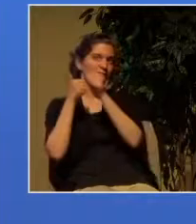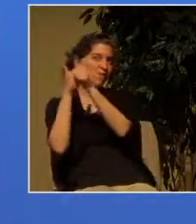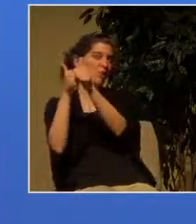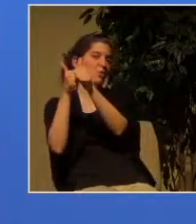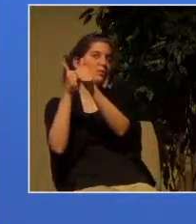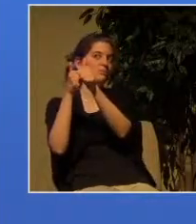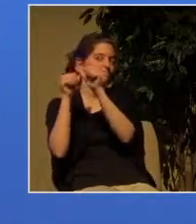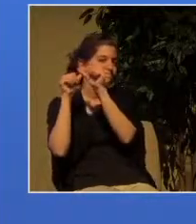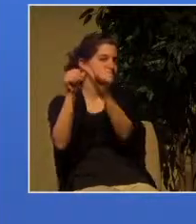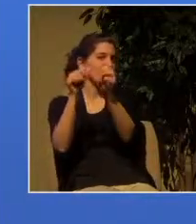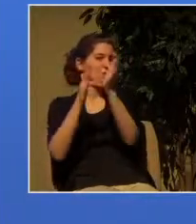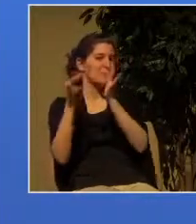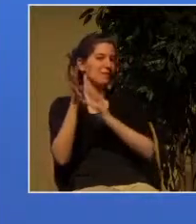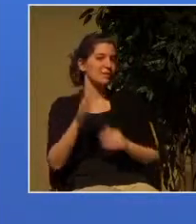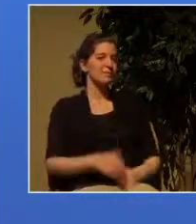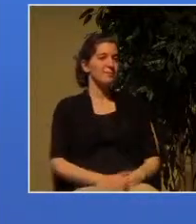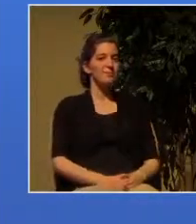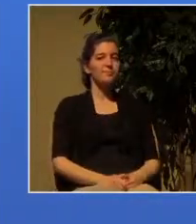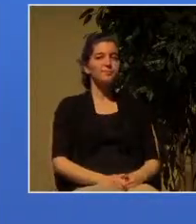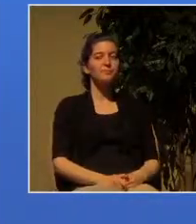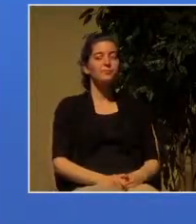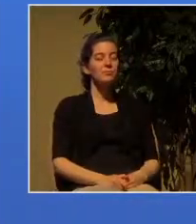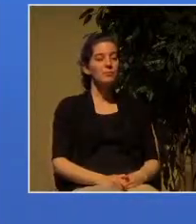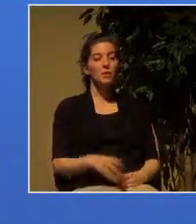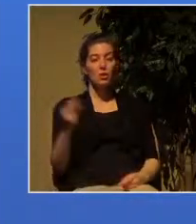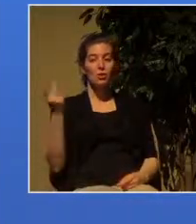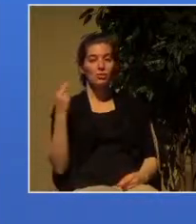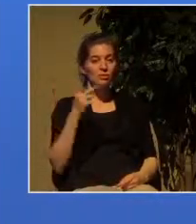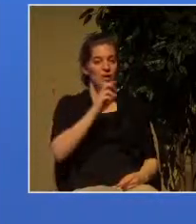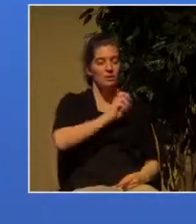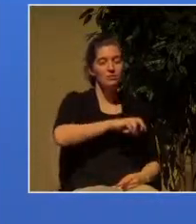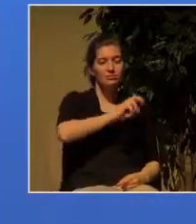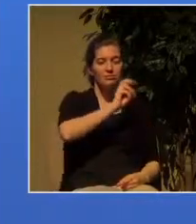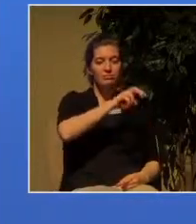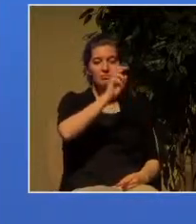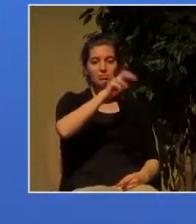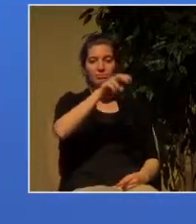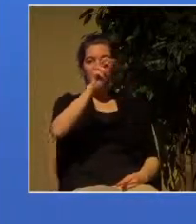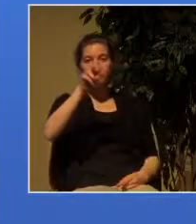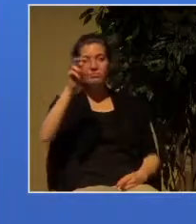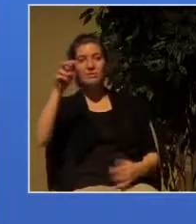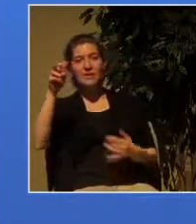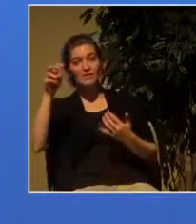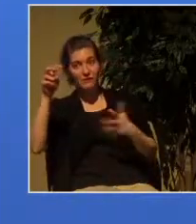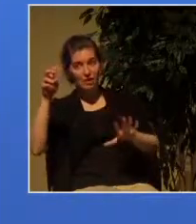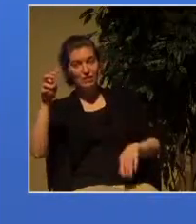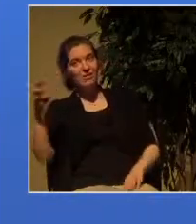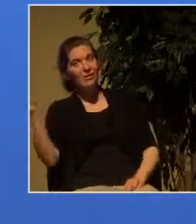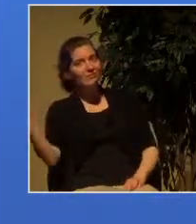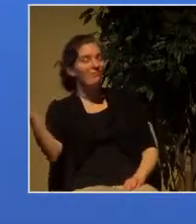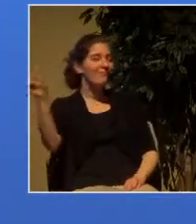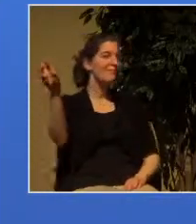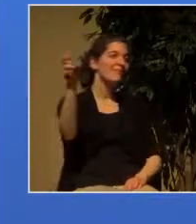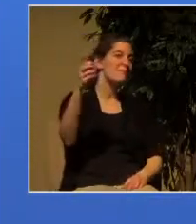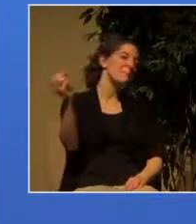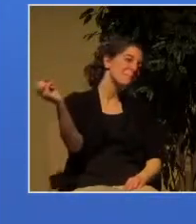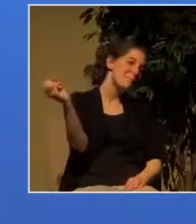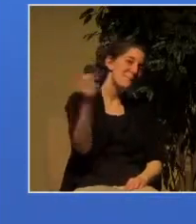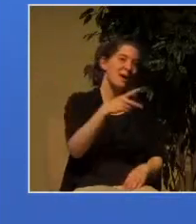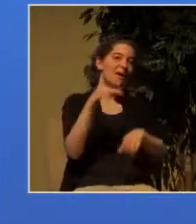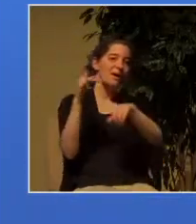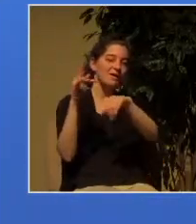they now turn around and they revisit the cities where they had established churches